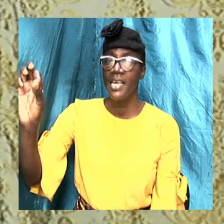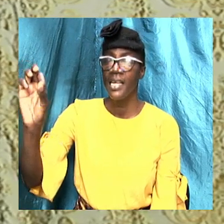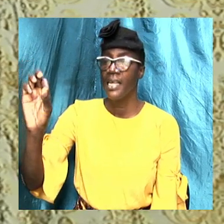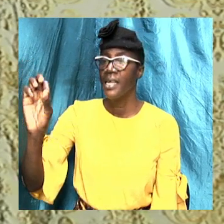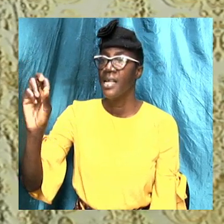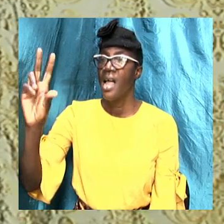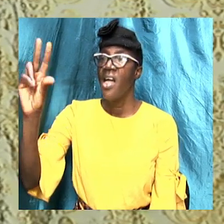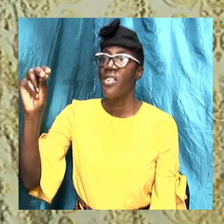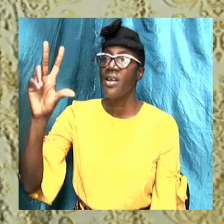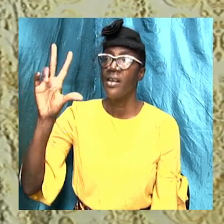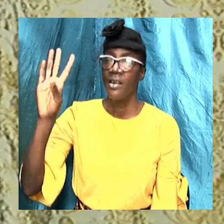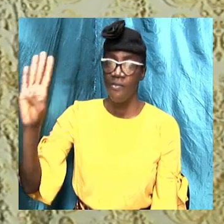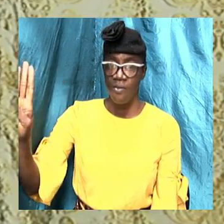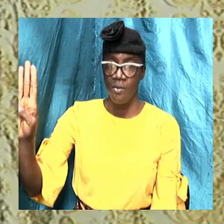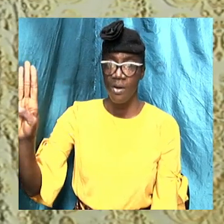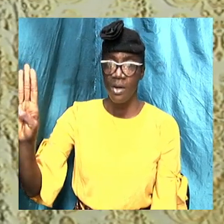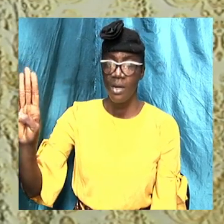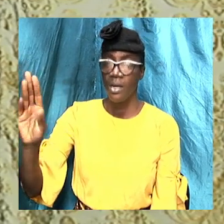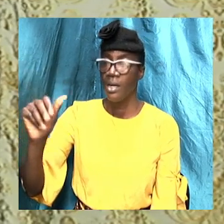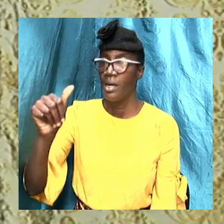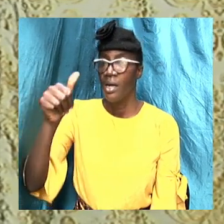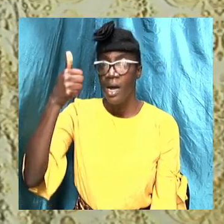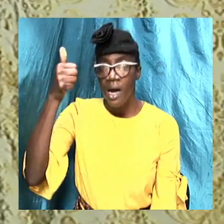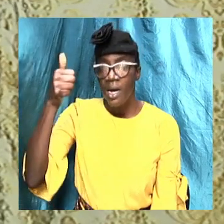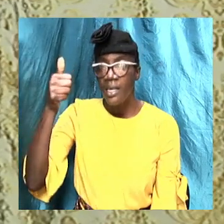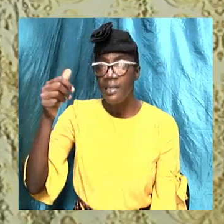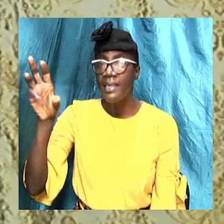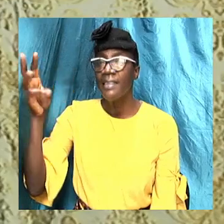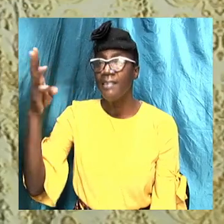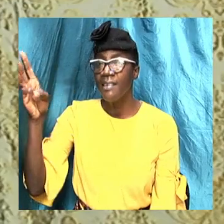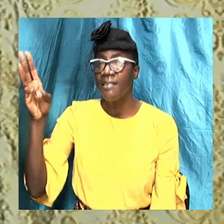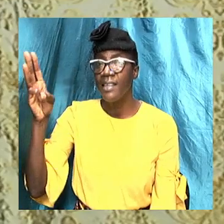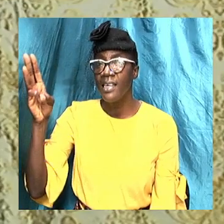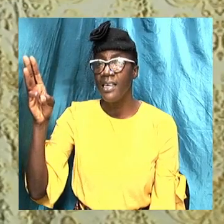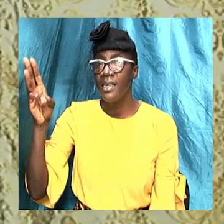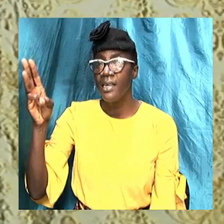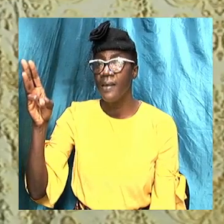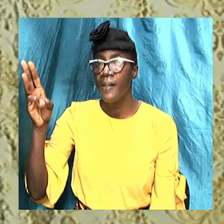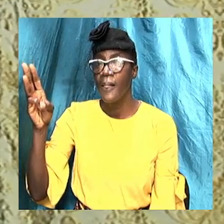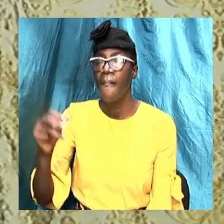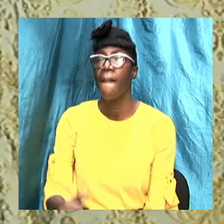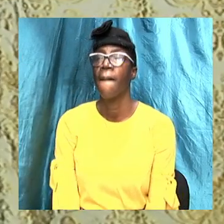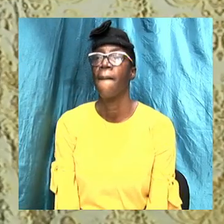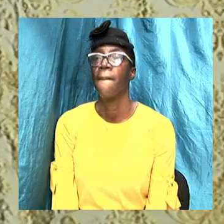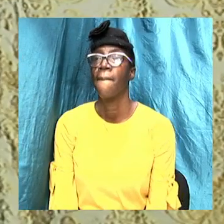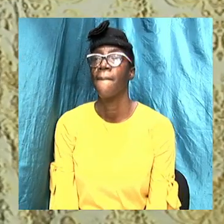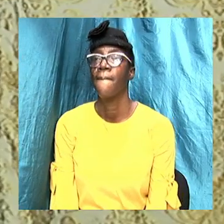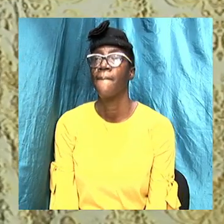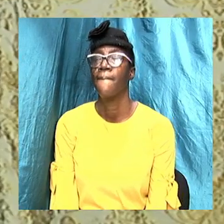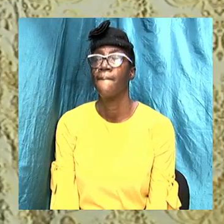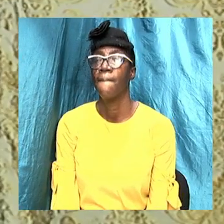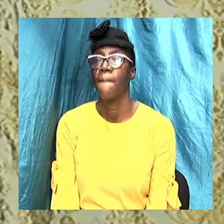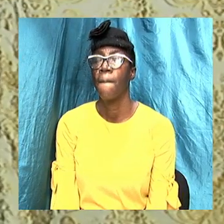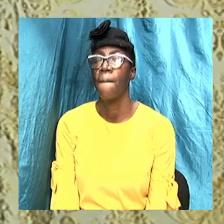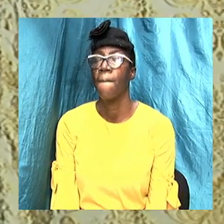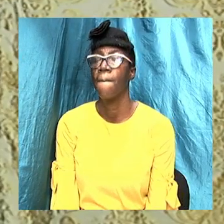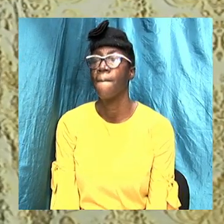16 and the list goes on. But we will look at some of these scriptures further down.